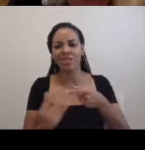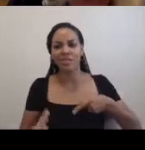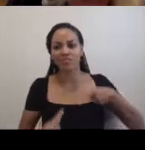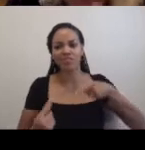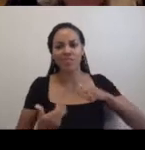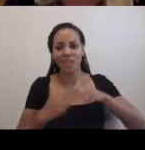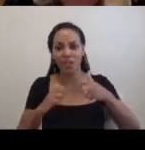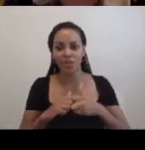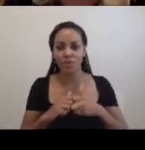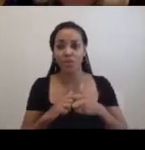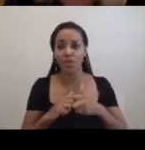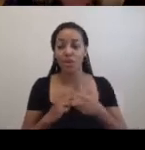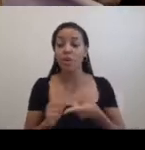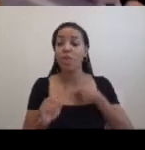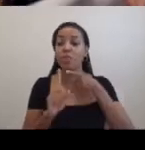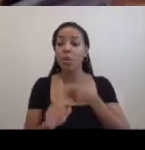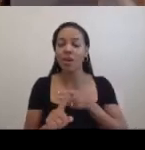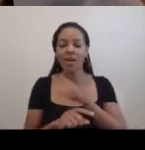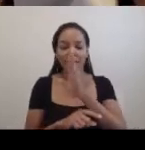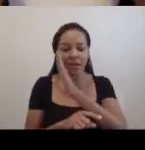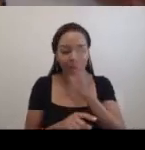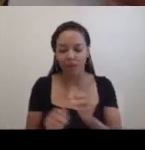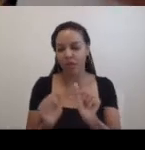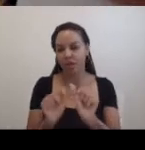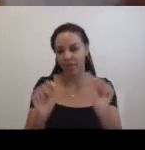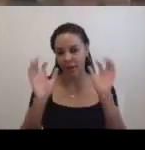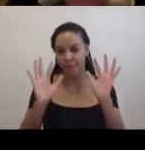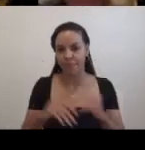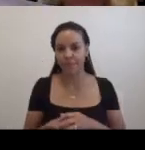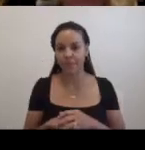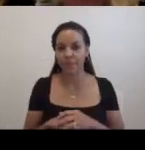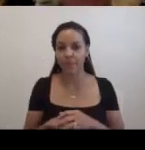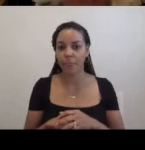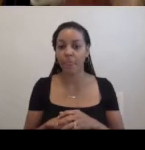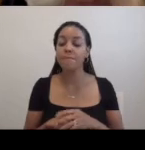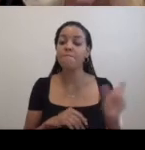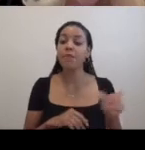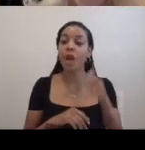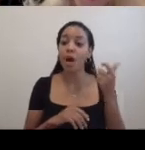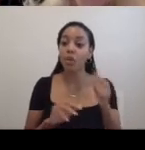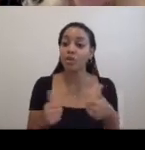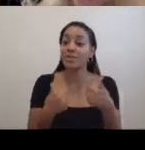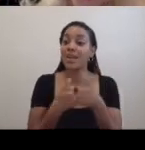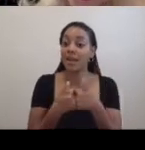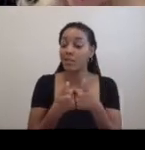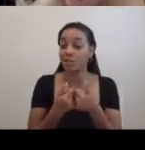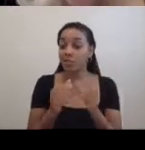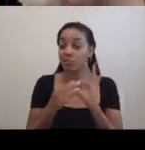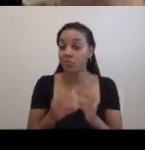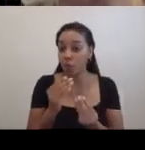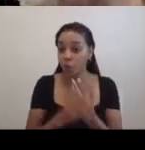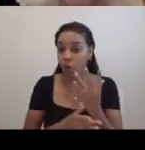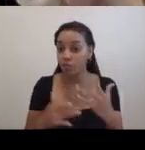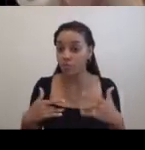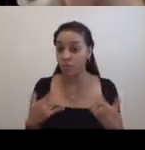Never give up. Terrific growth challenges to be able to respond